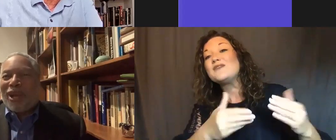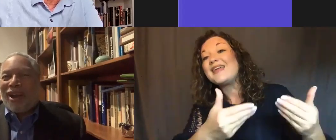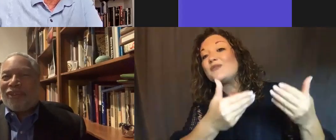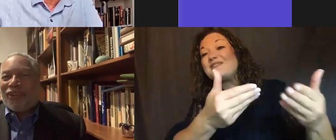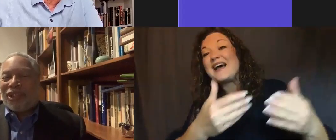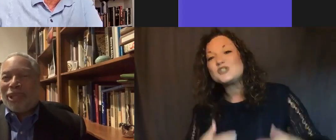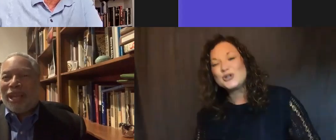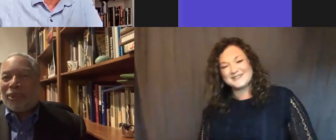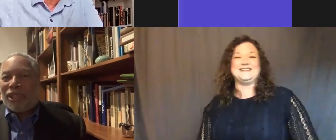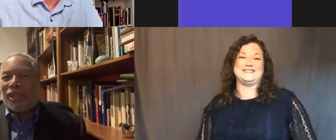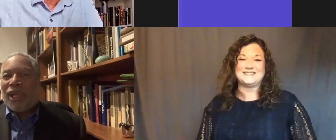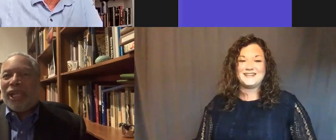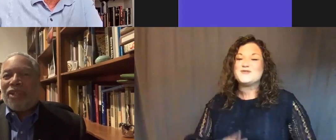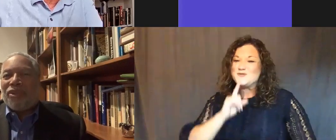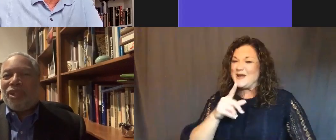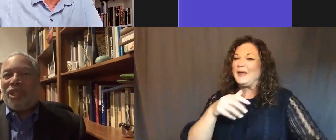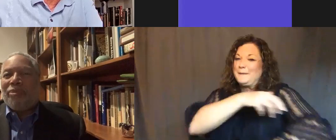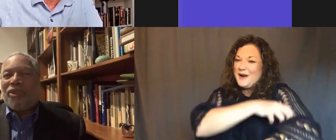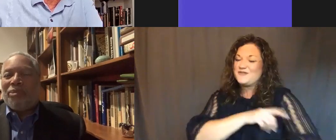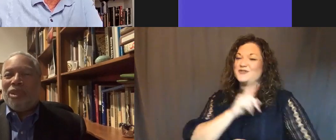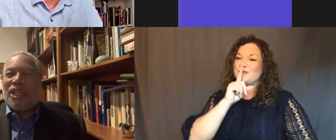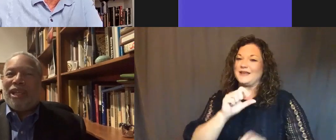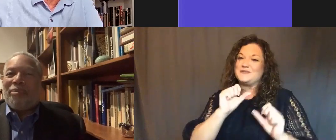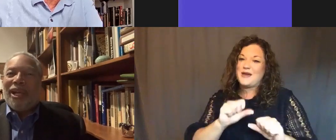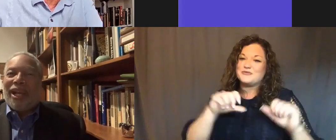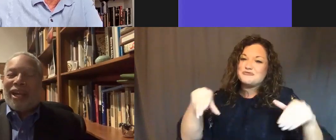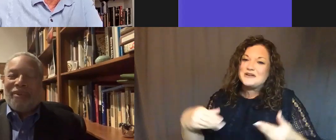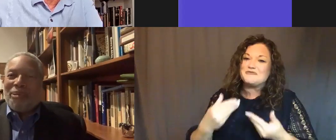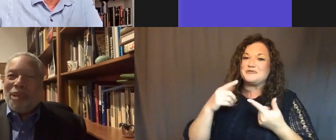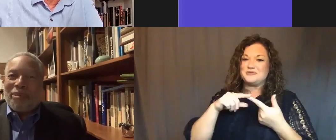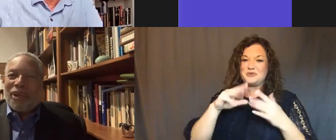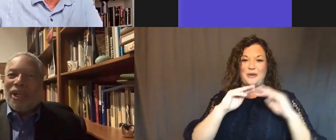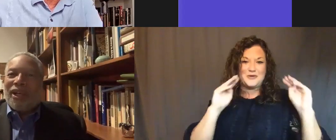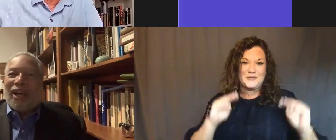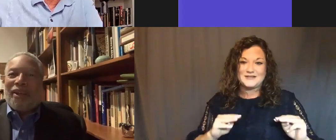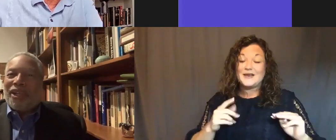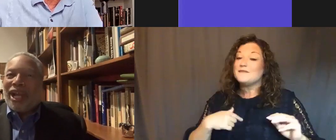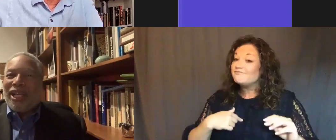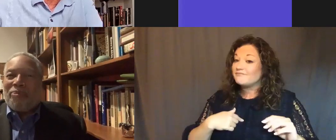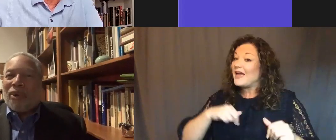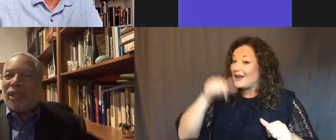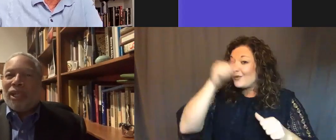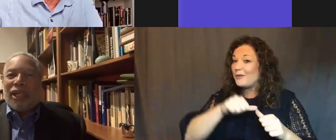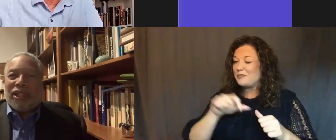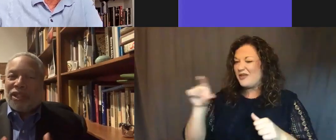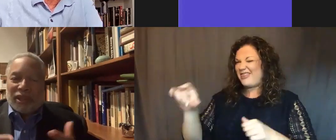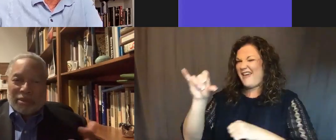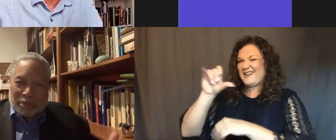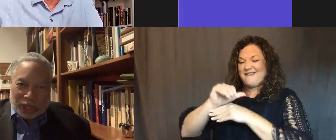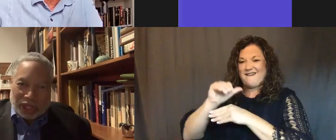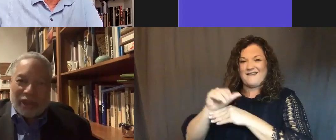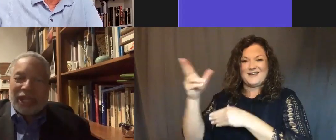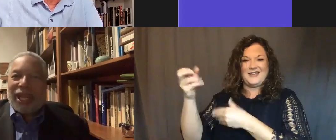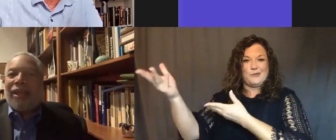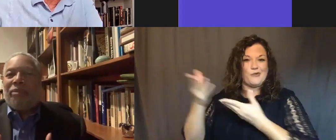really powerful to be able to introduce him to the museum. And I remember the night he brought his, you know,